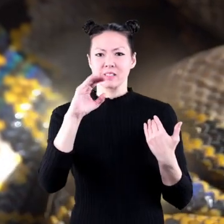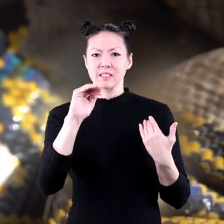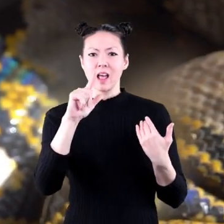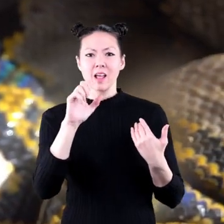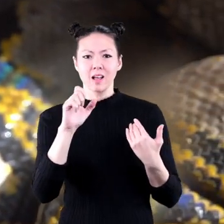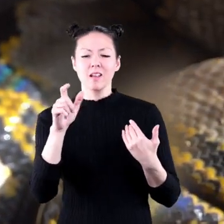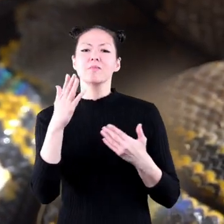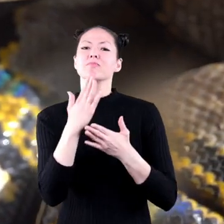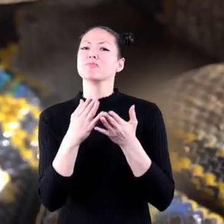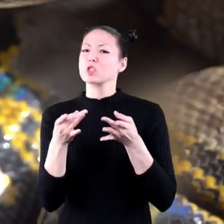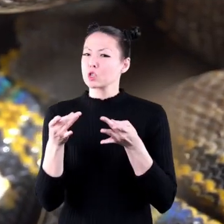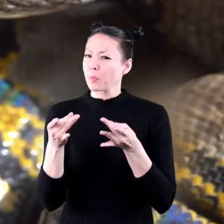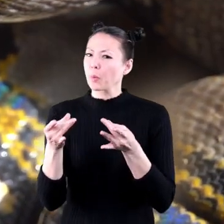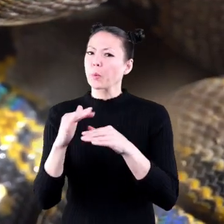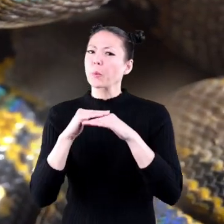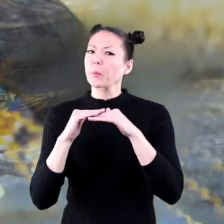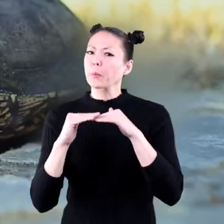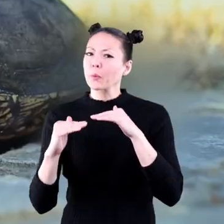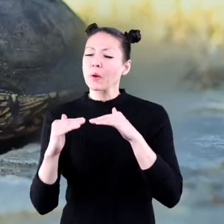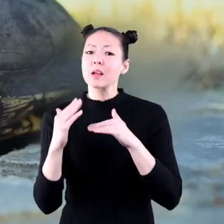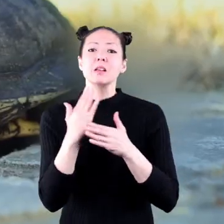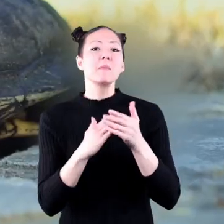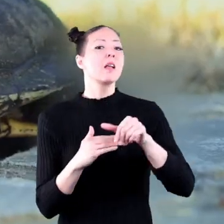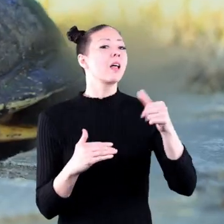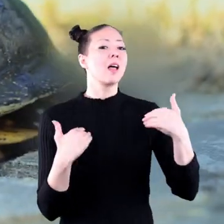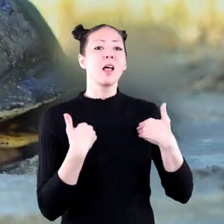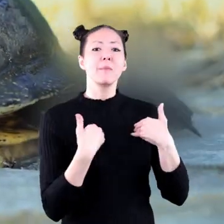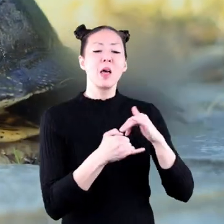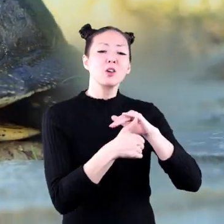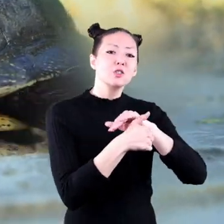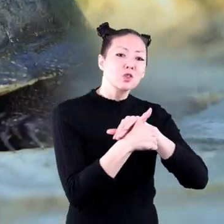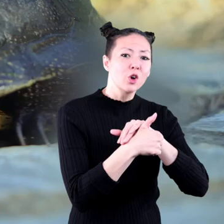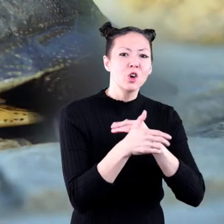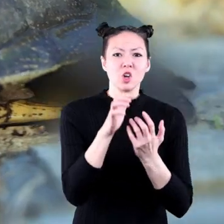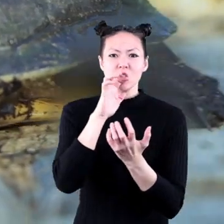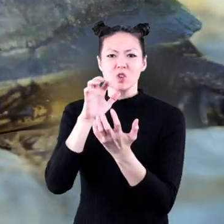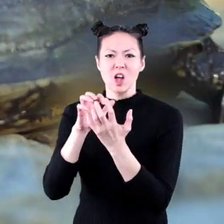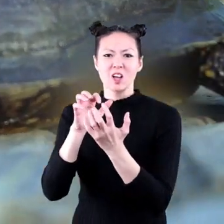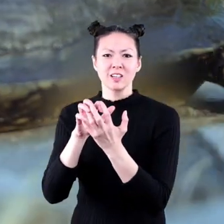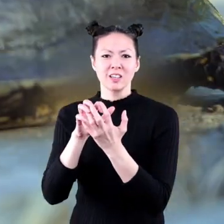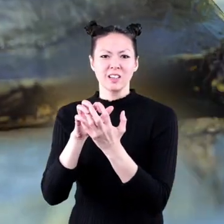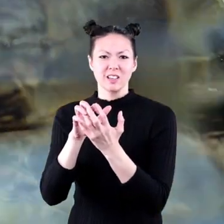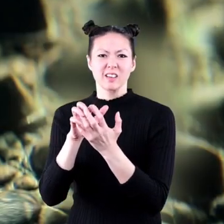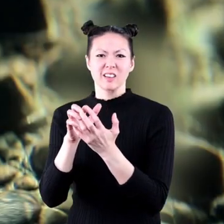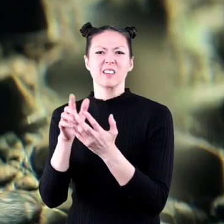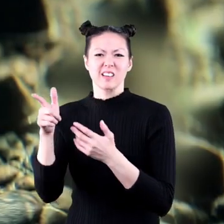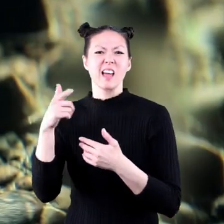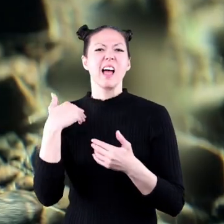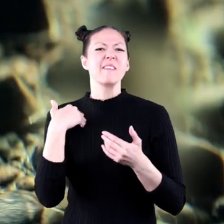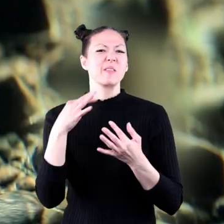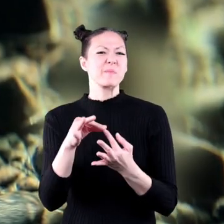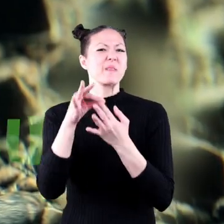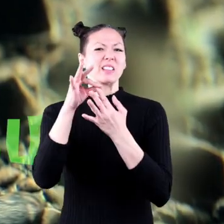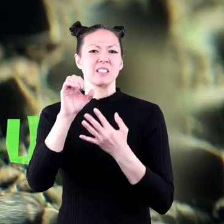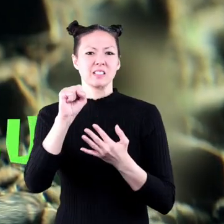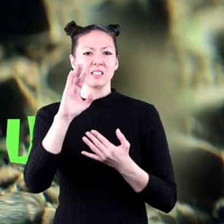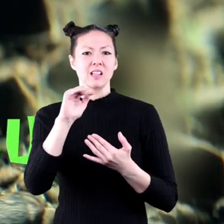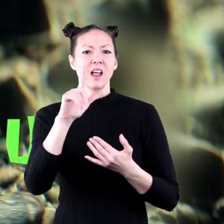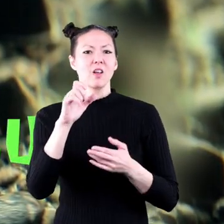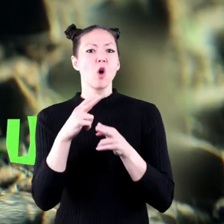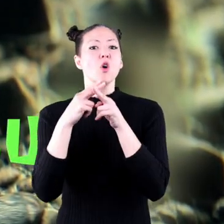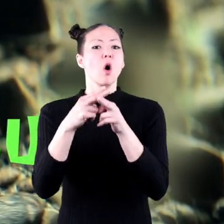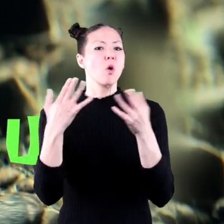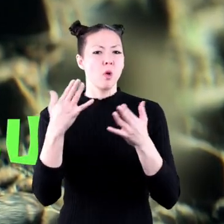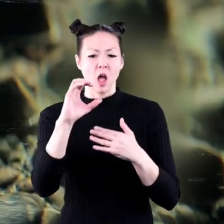have scales that are smooth. Other animals, like turtles and crocodiles, have special scales called